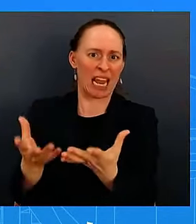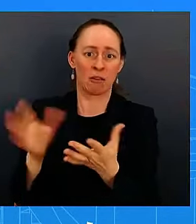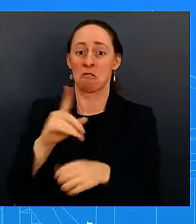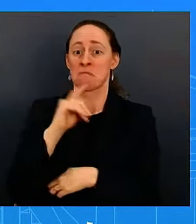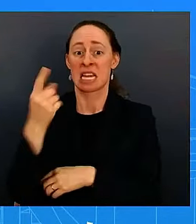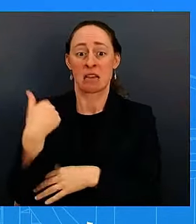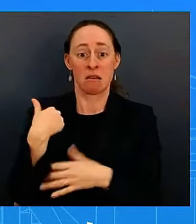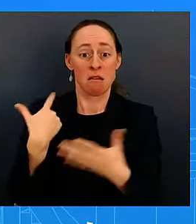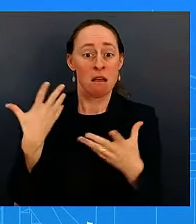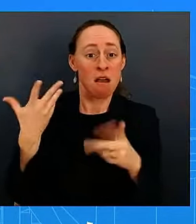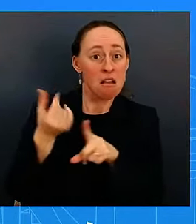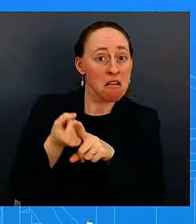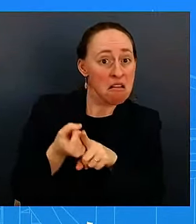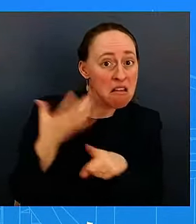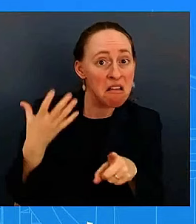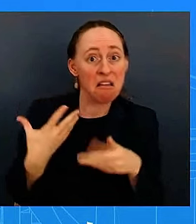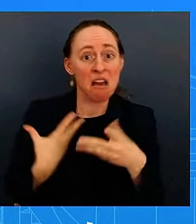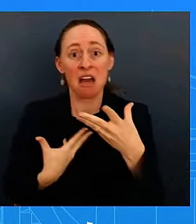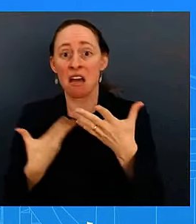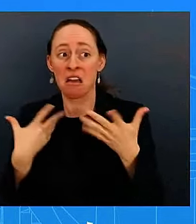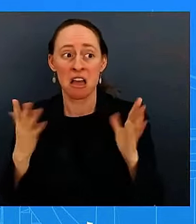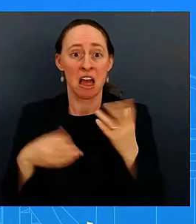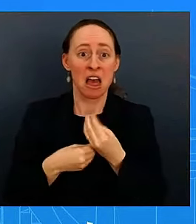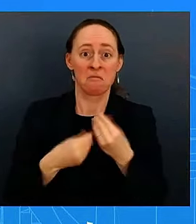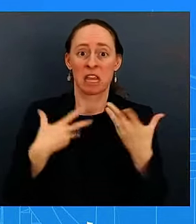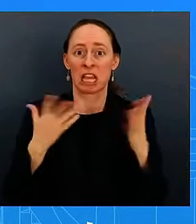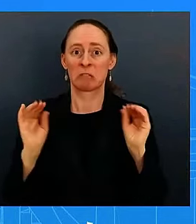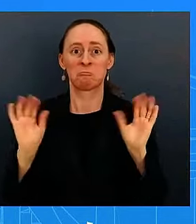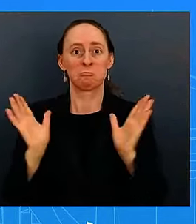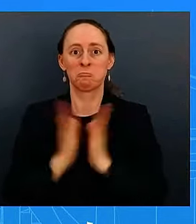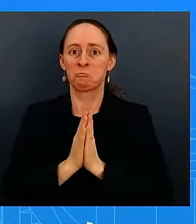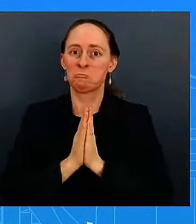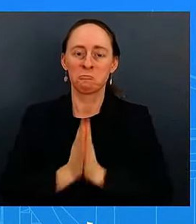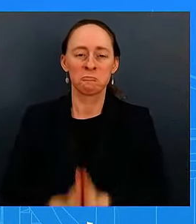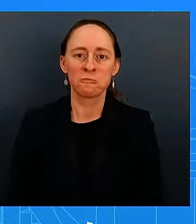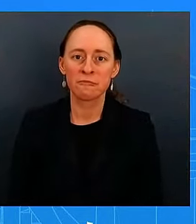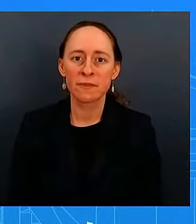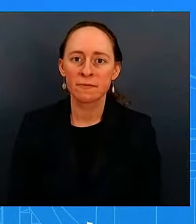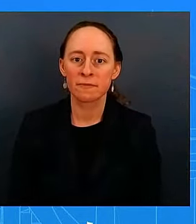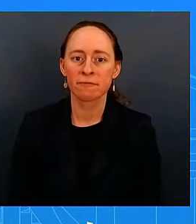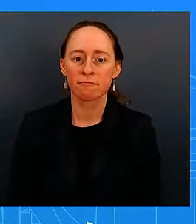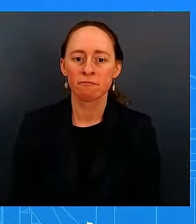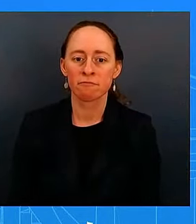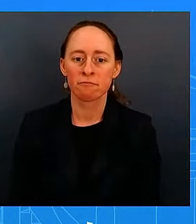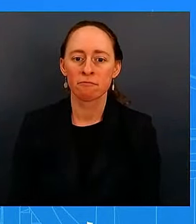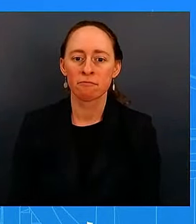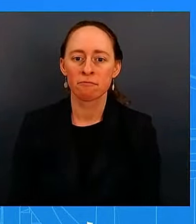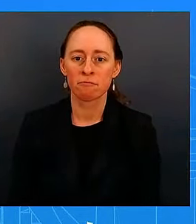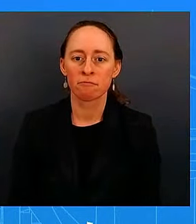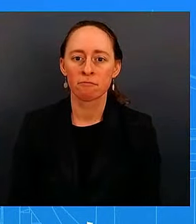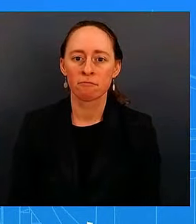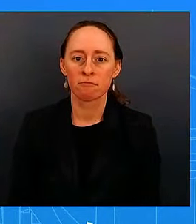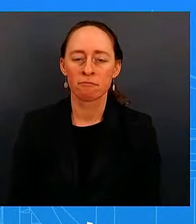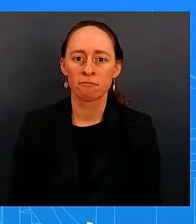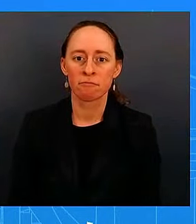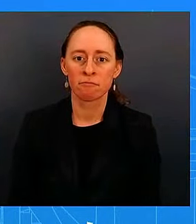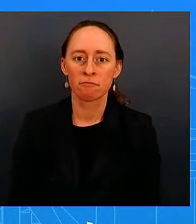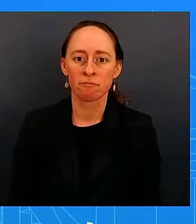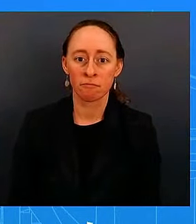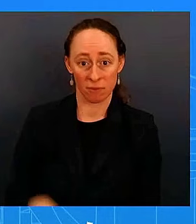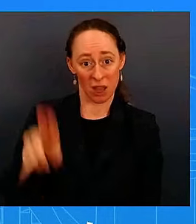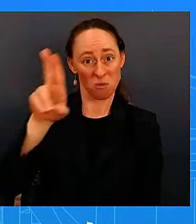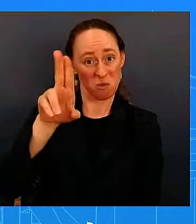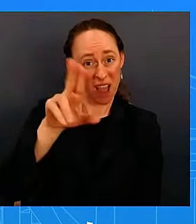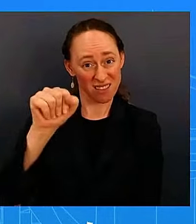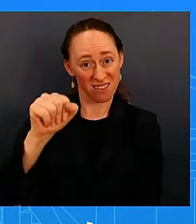on this uh and so i don't have anything beyond that but is that a tactic that the u.s would use not asking for specifics i'm not going to i'm not